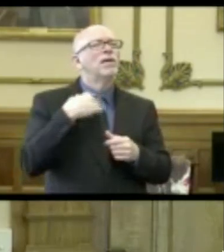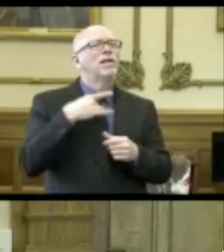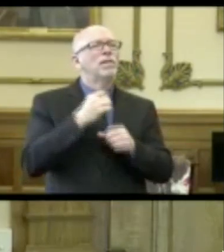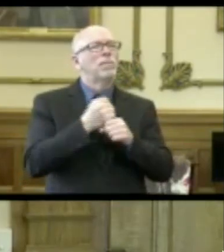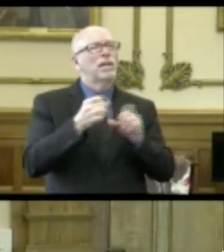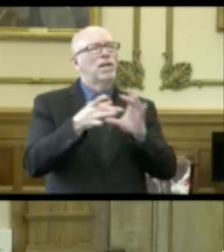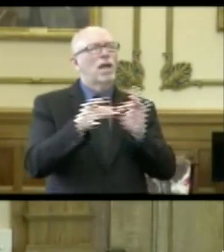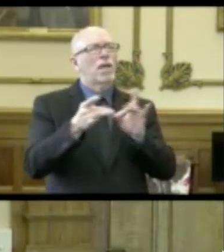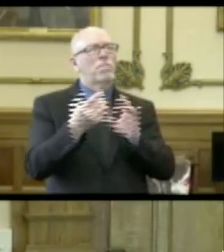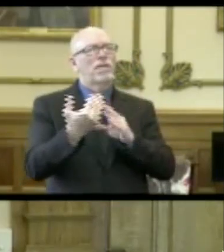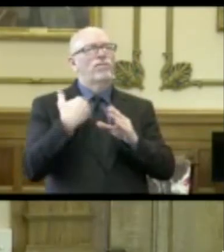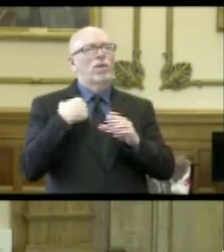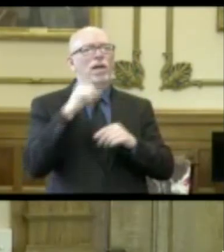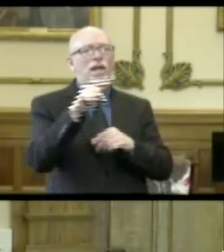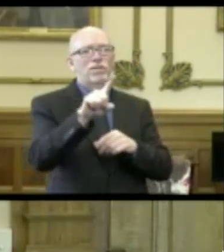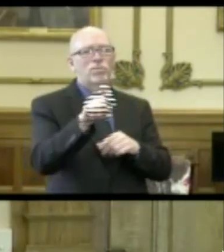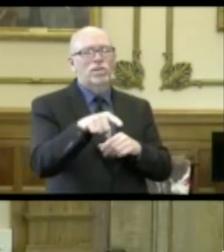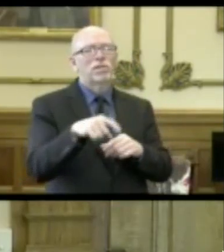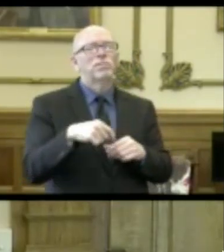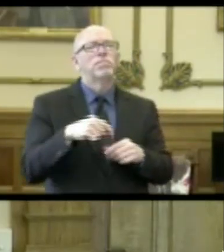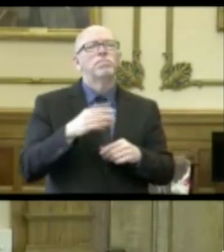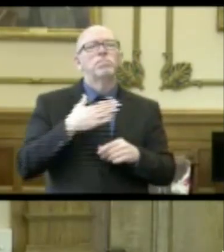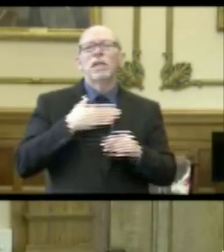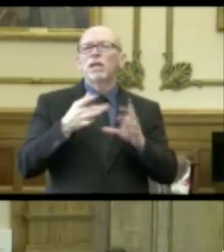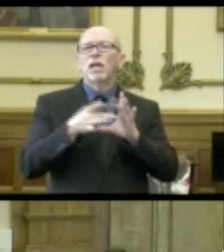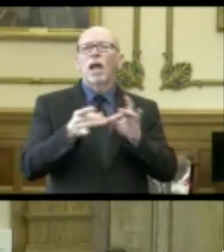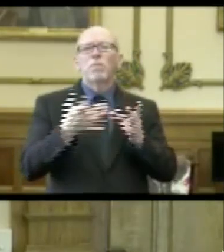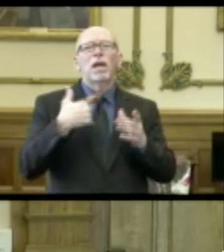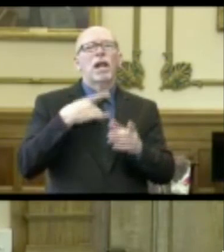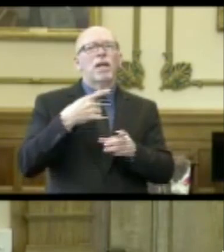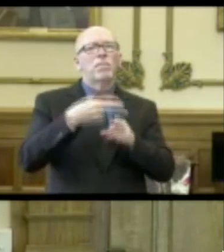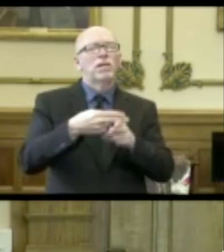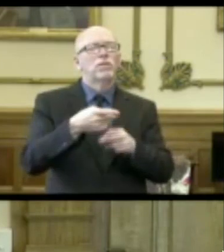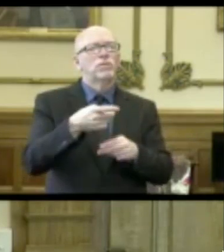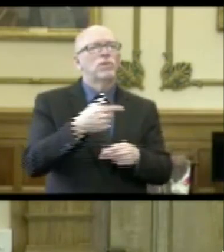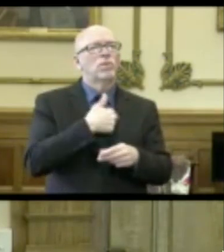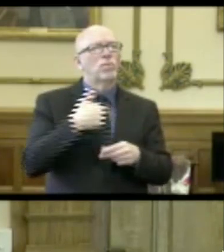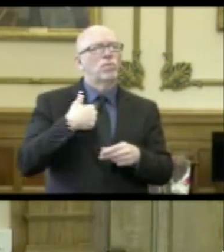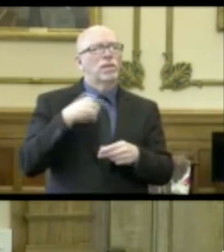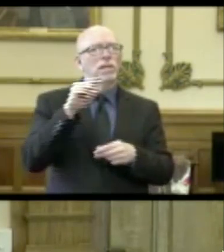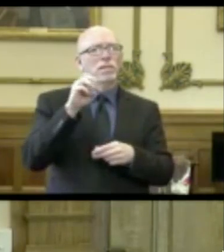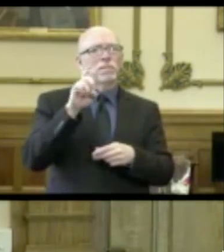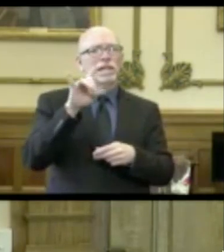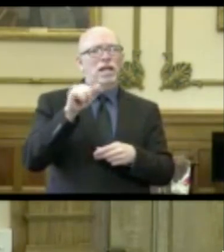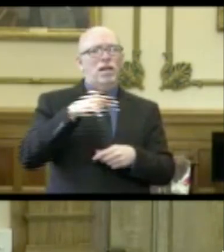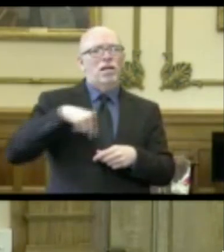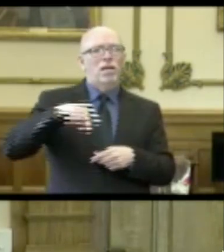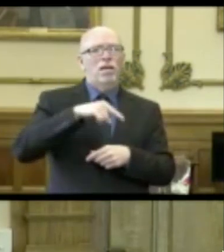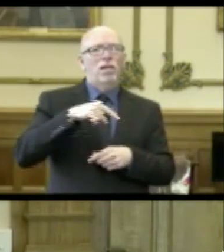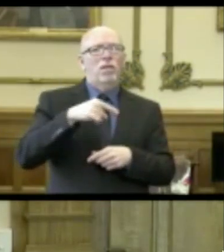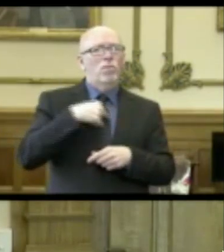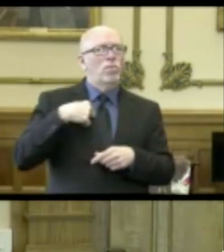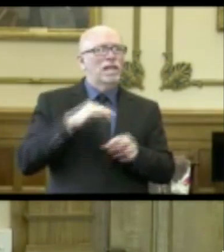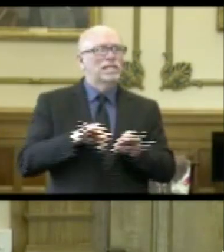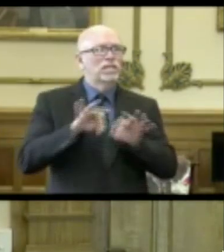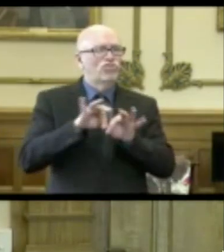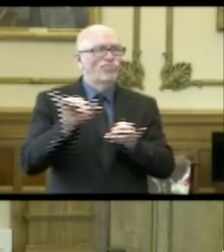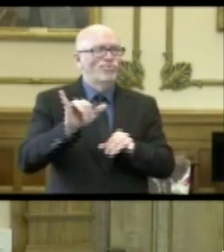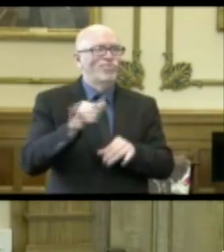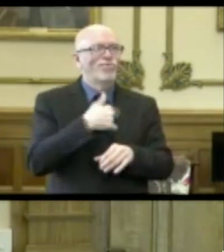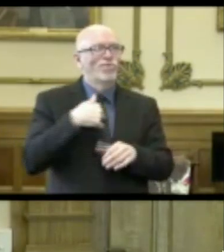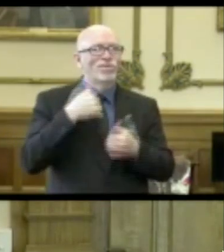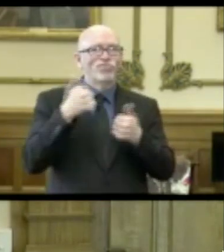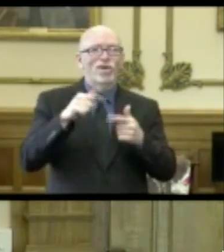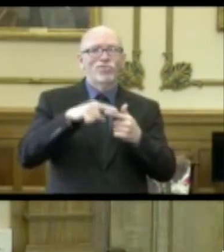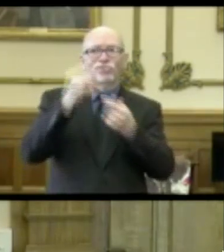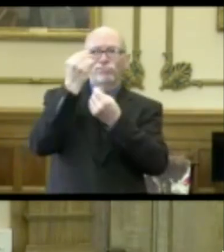a comment before I ask a question. And that is, I'd like to mention that we media people, we're kind of essential too. We're trying to get that